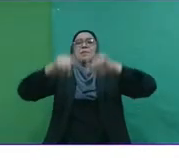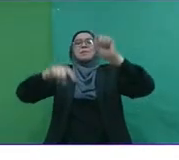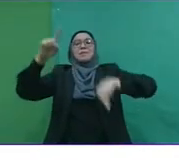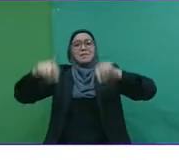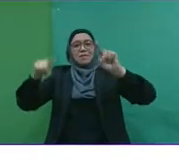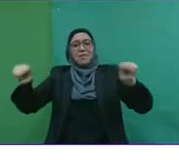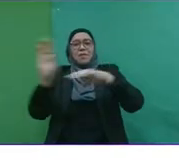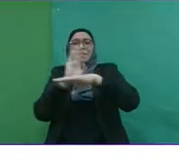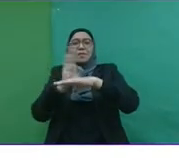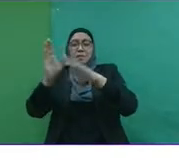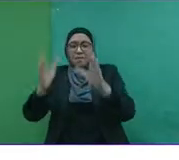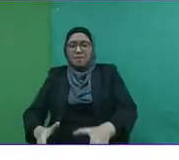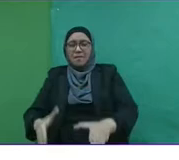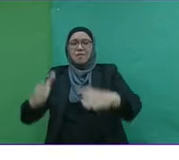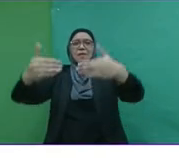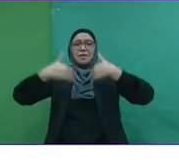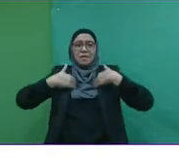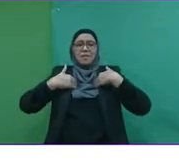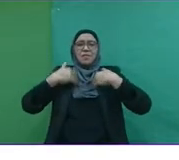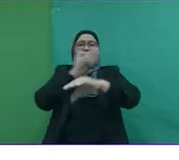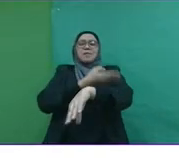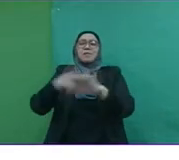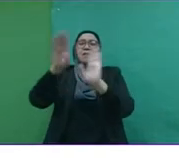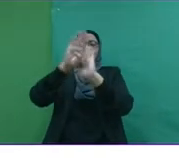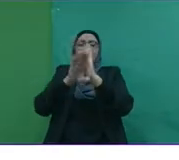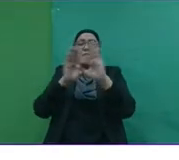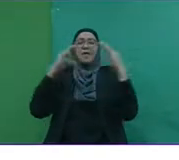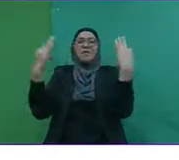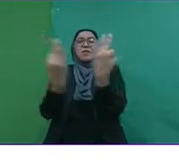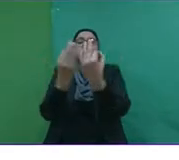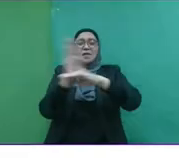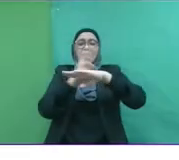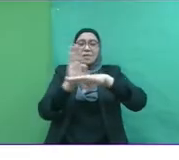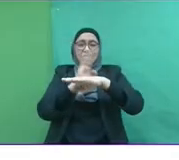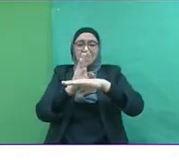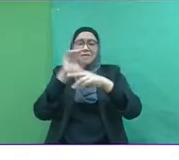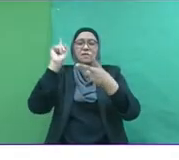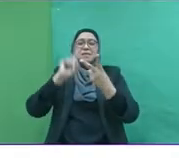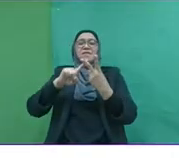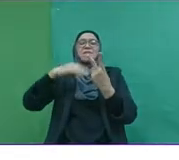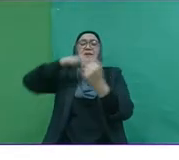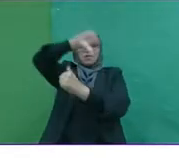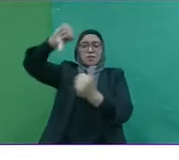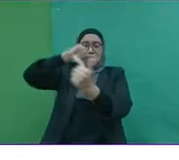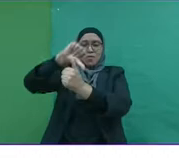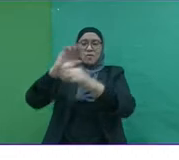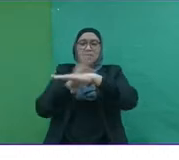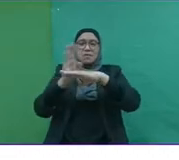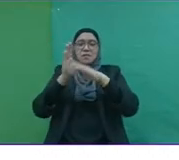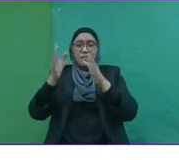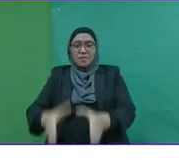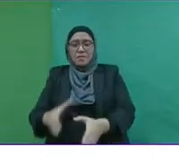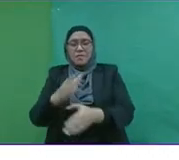different types of entrepreneurs. There are those from family businesses. We have also come across social entrepreneurs